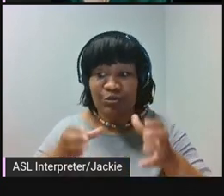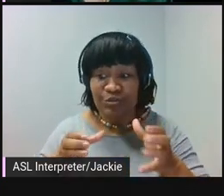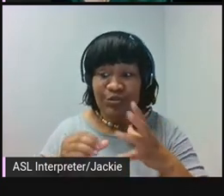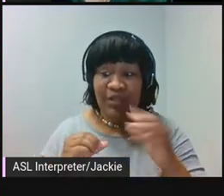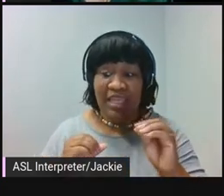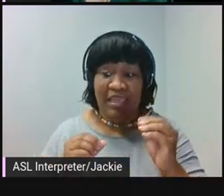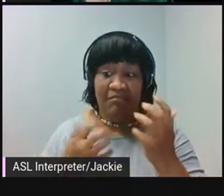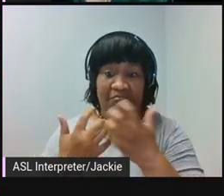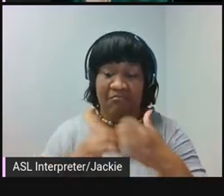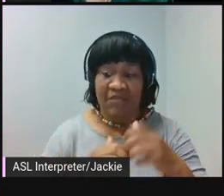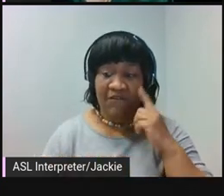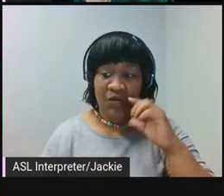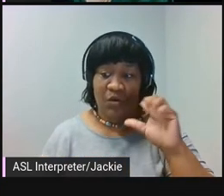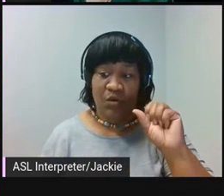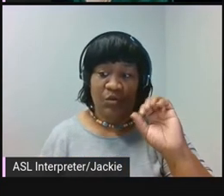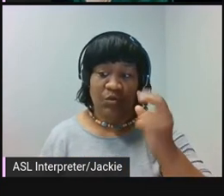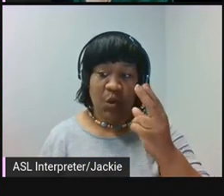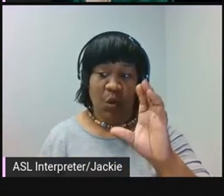Soho for me and my team.